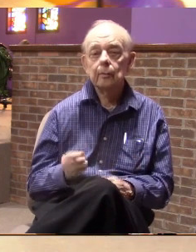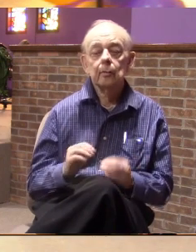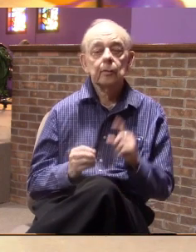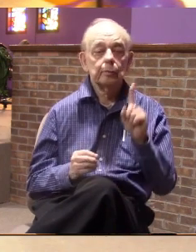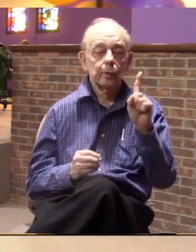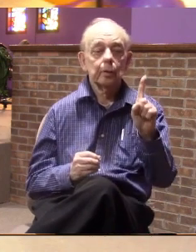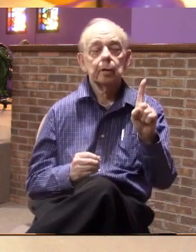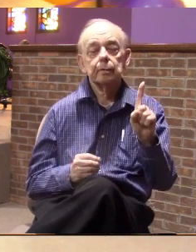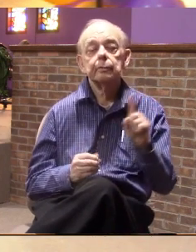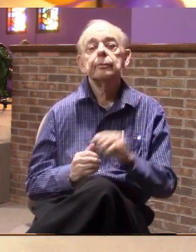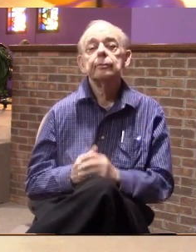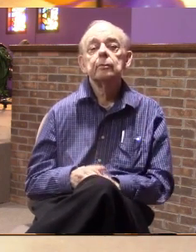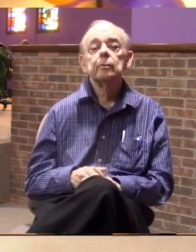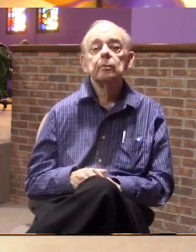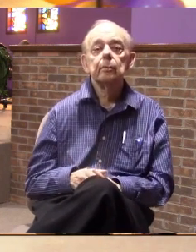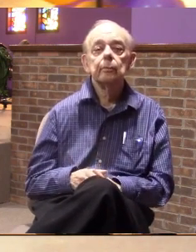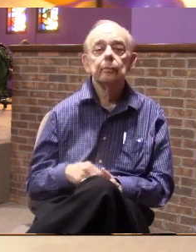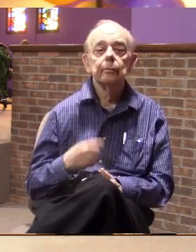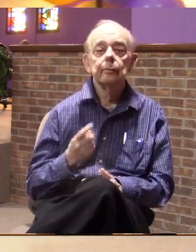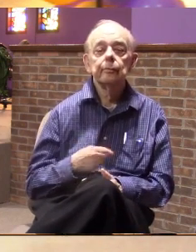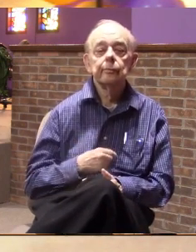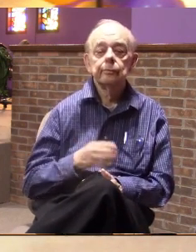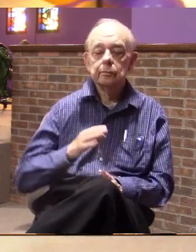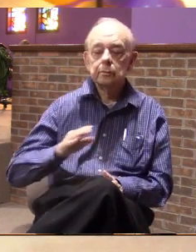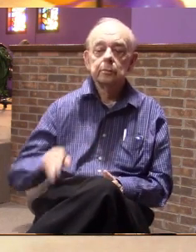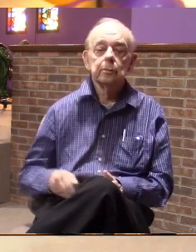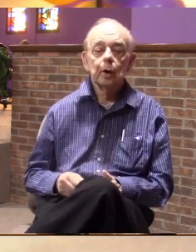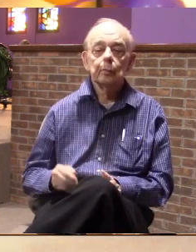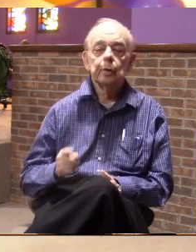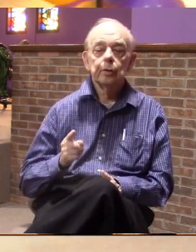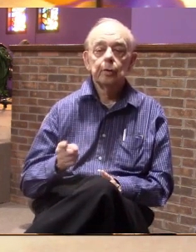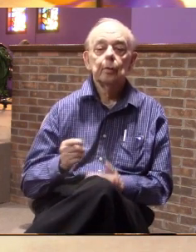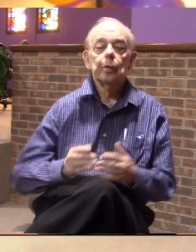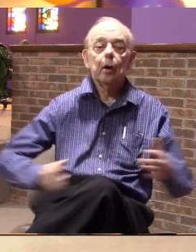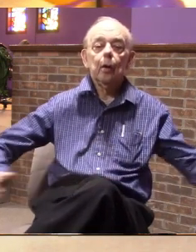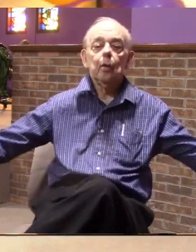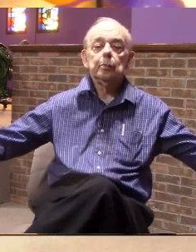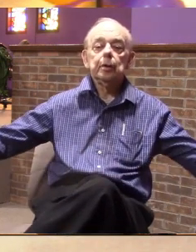number one, we're here to welcome you with open arms.